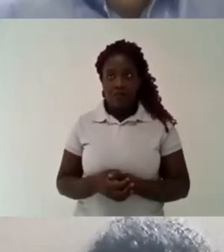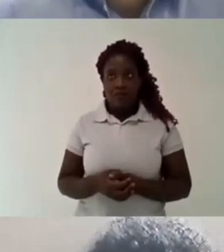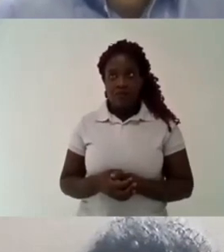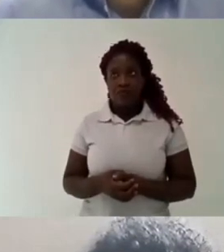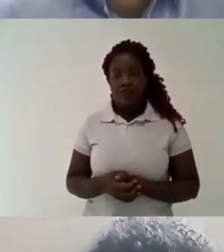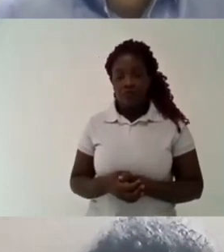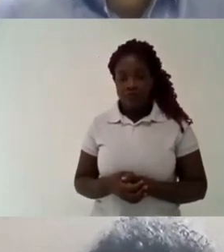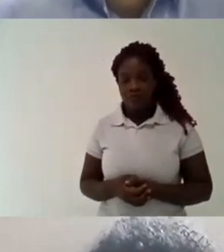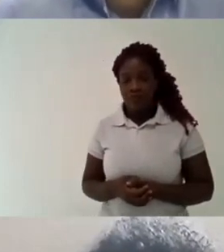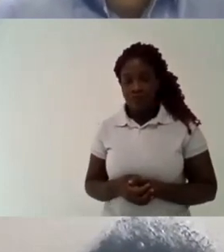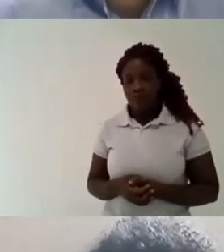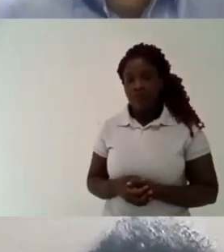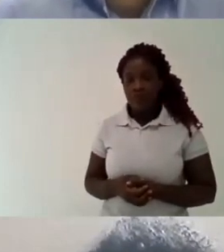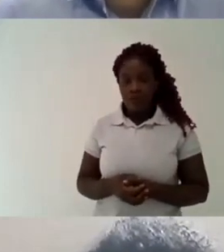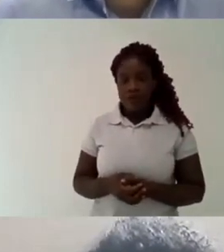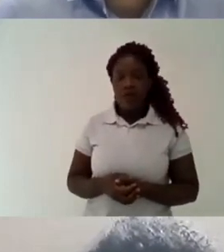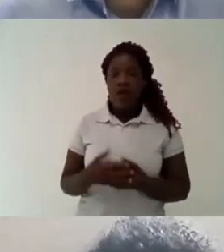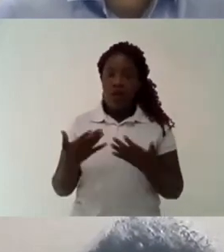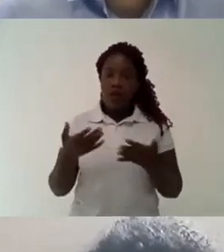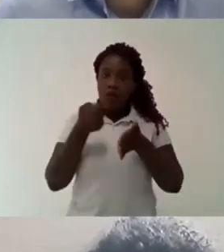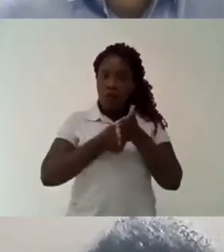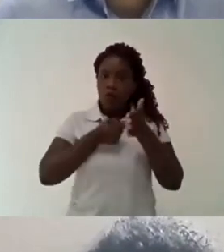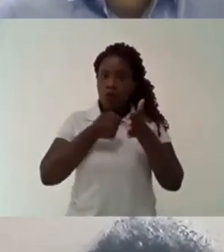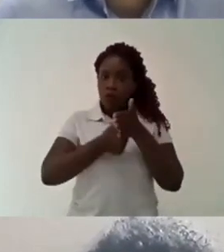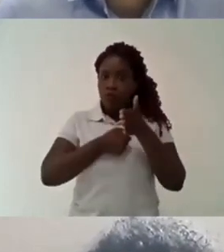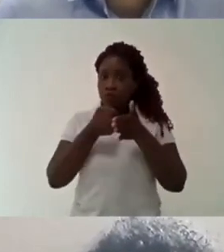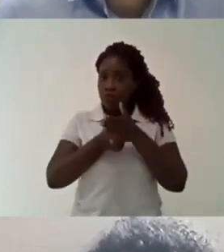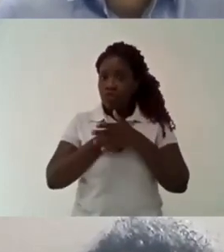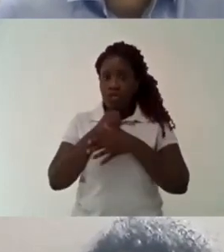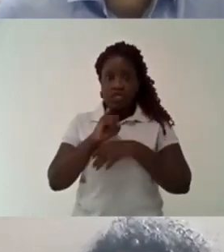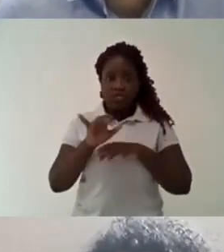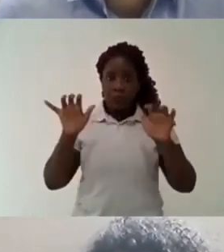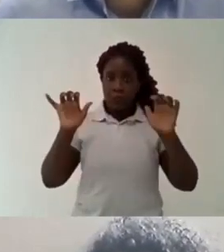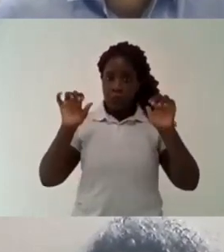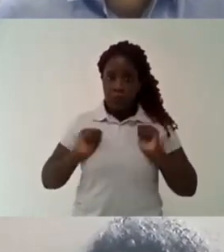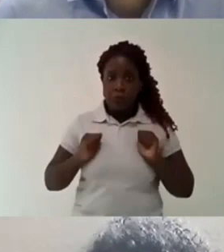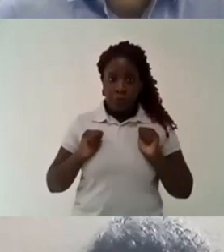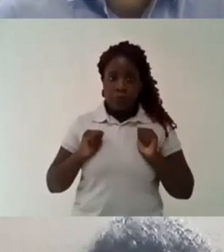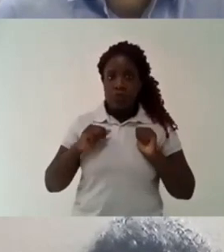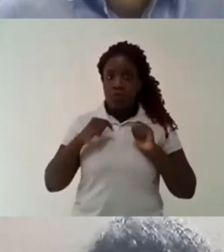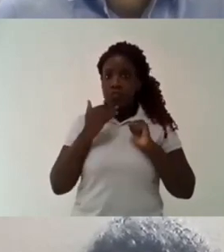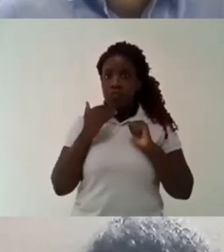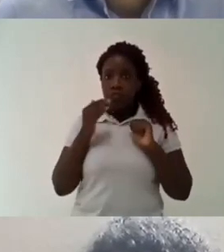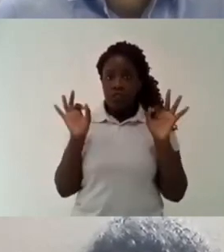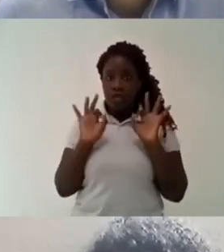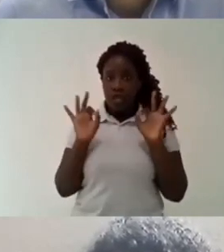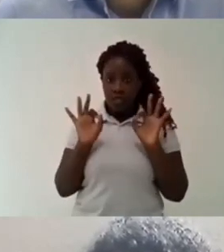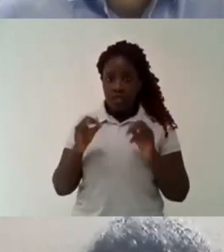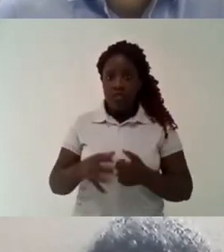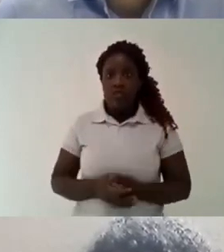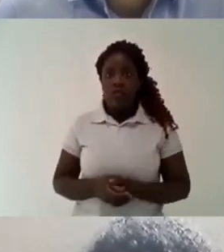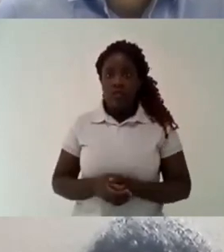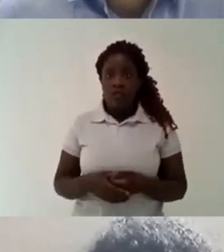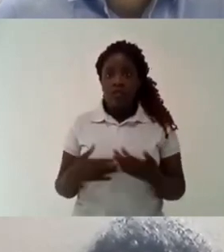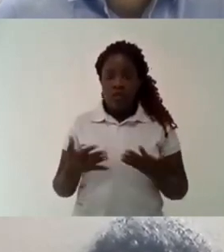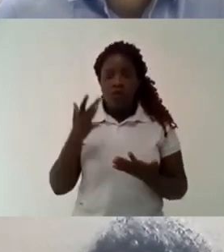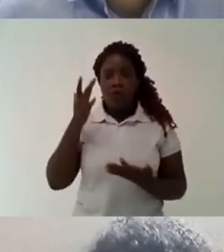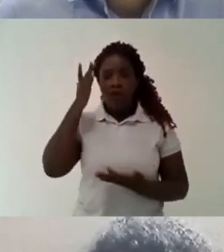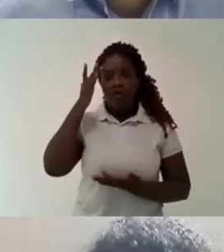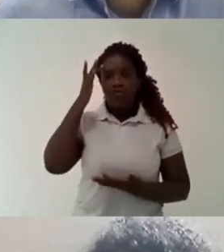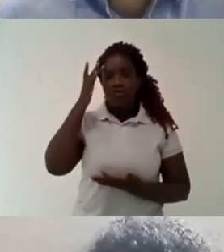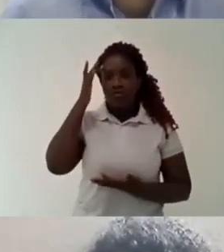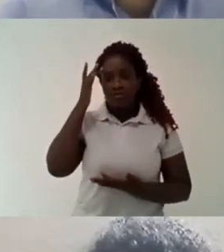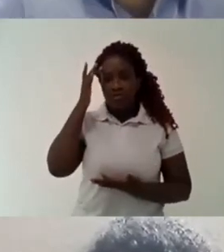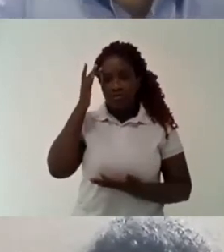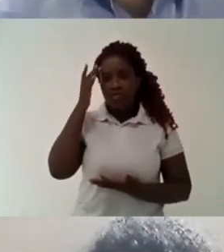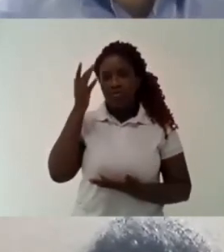but but now we have to go back to the streets again because uh there is this calling to